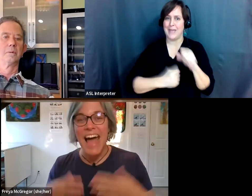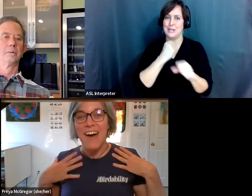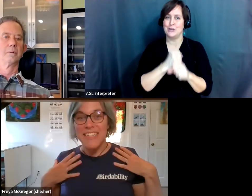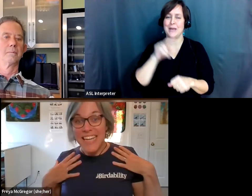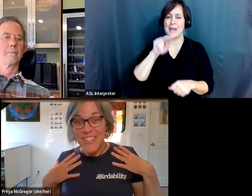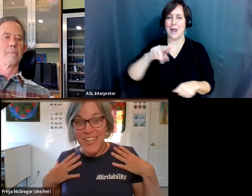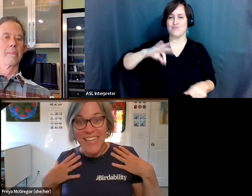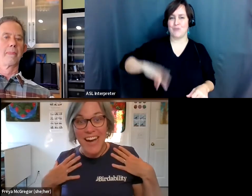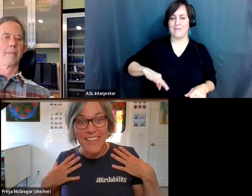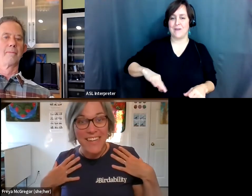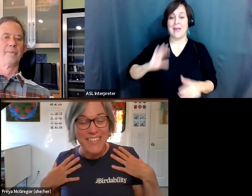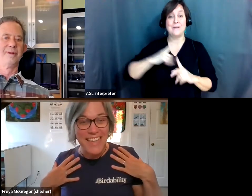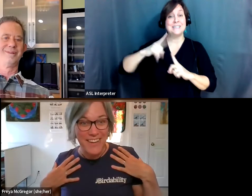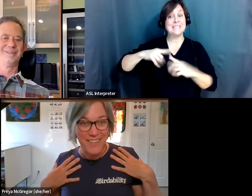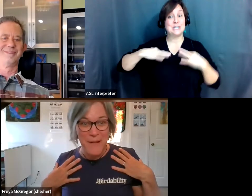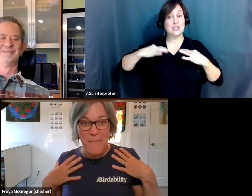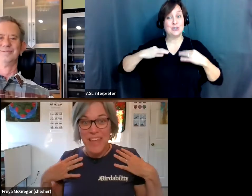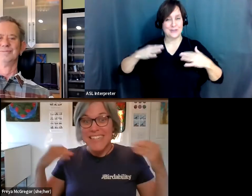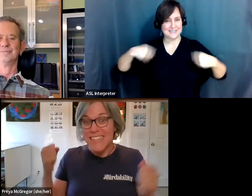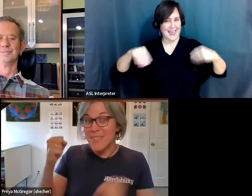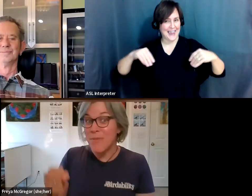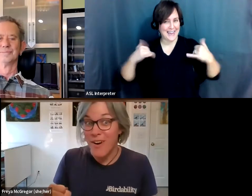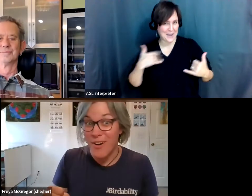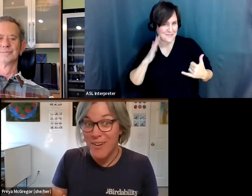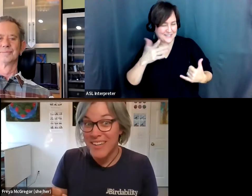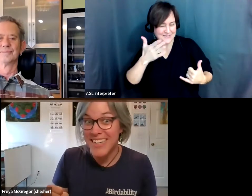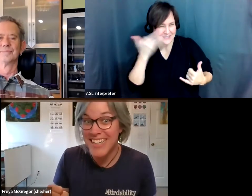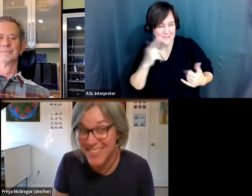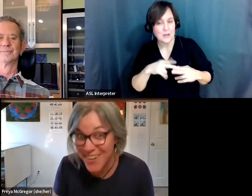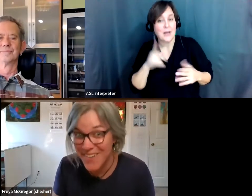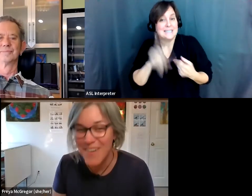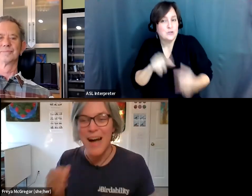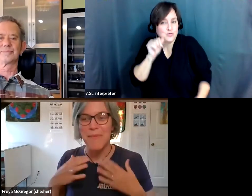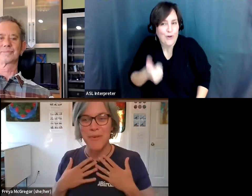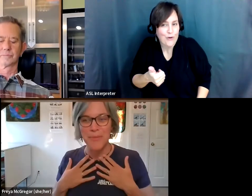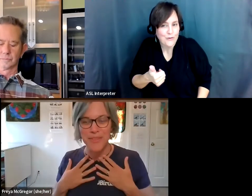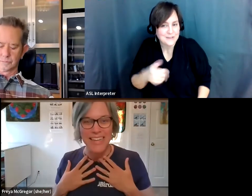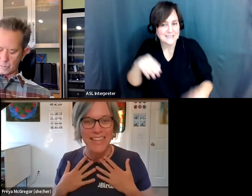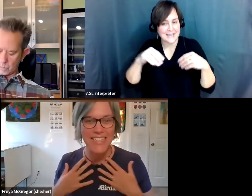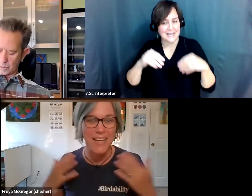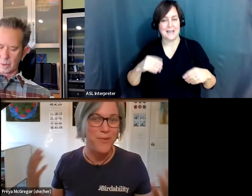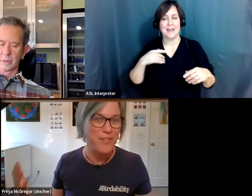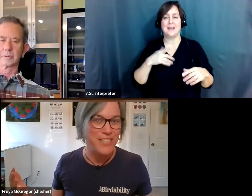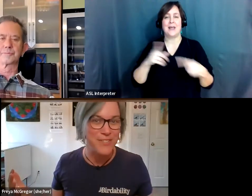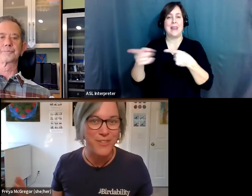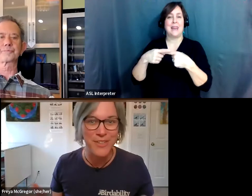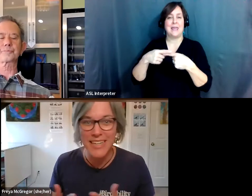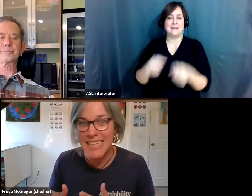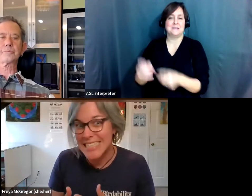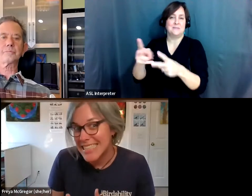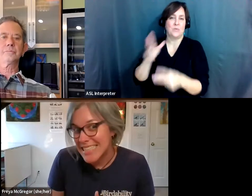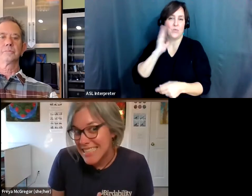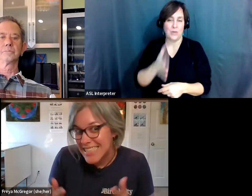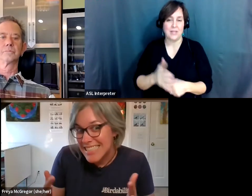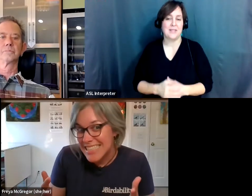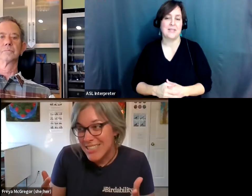our t-shirts are currently on sale until tomorrow. So I'm going to put the link in the chat if you're watching this recorded.